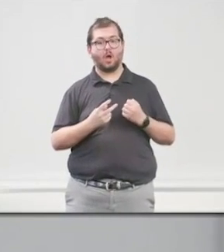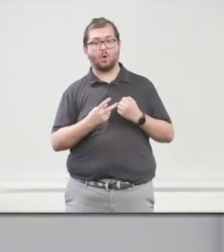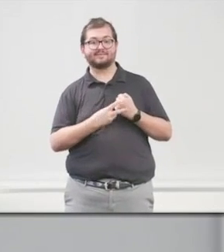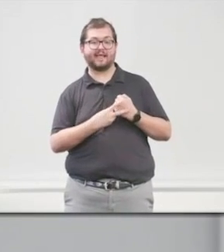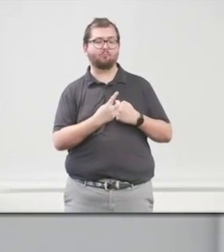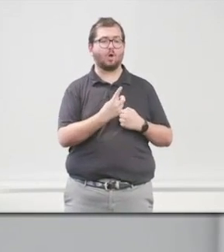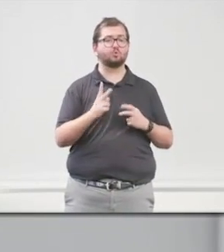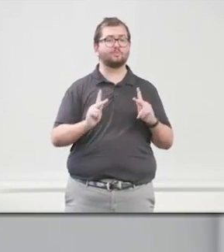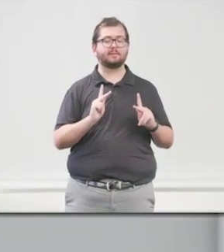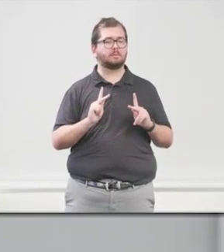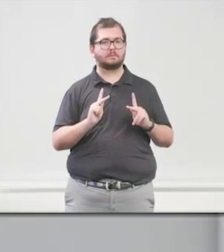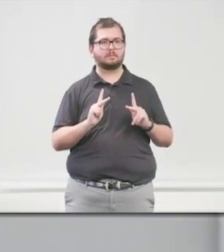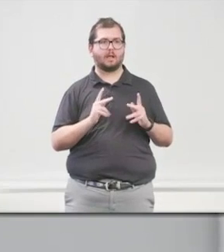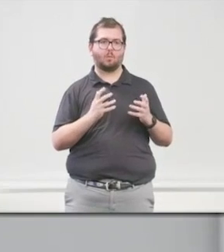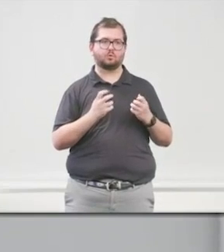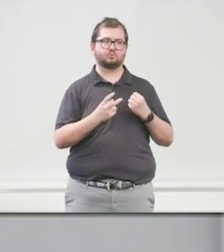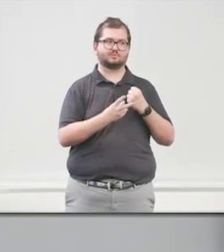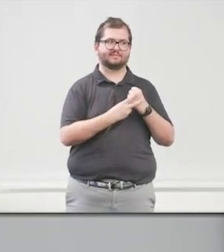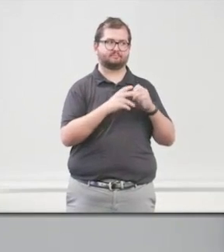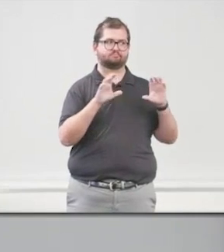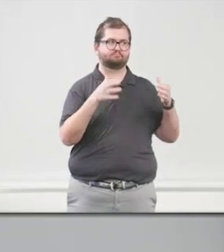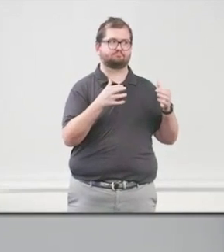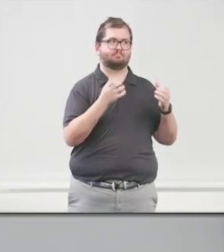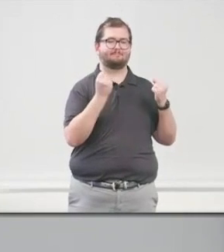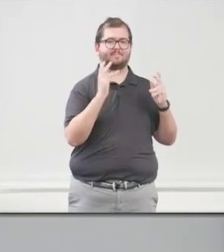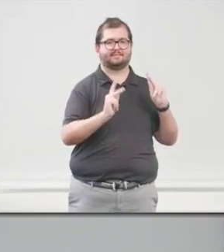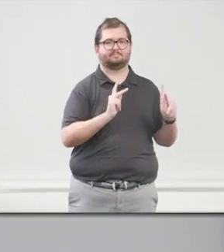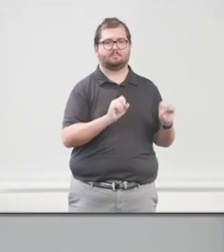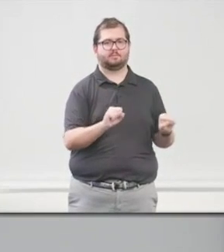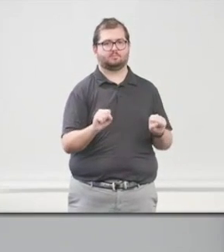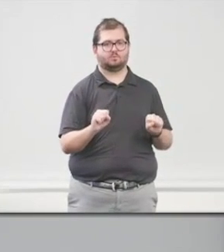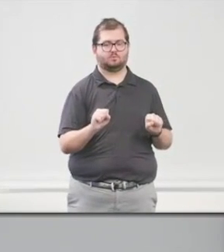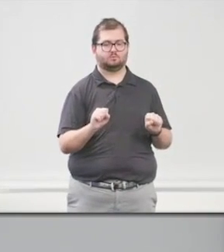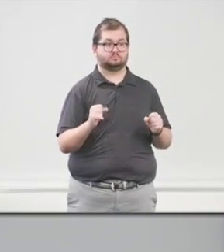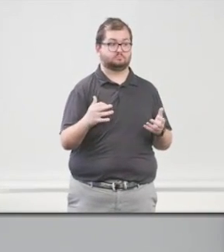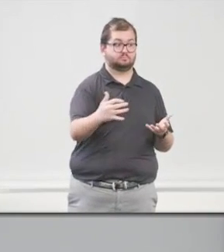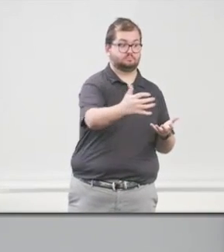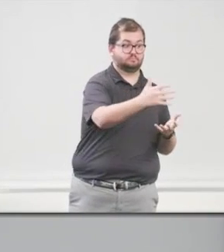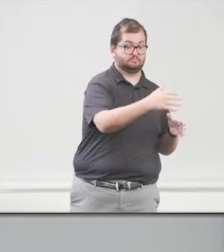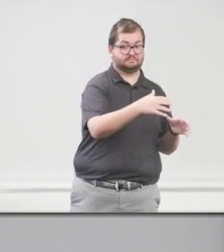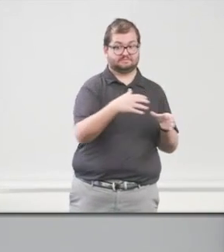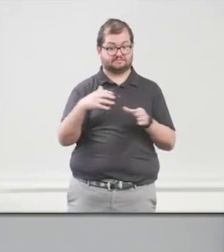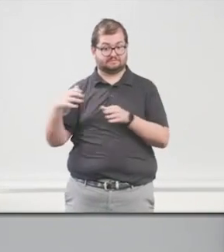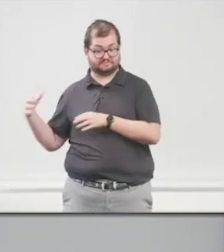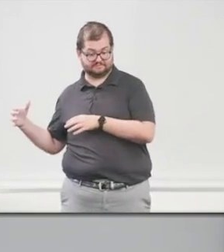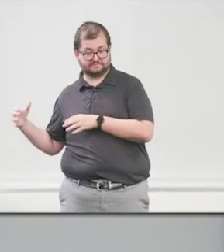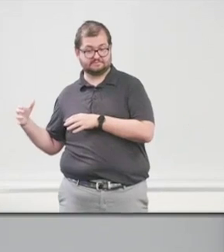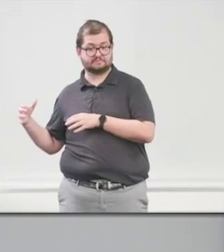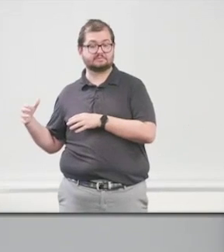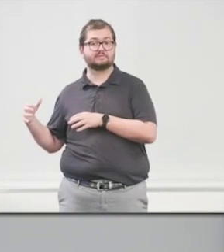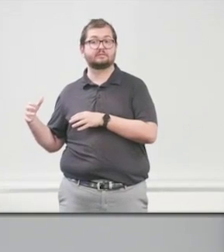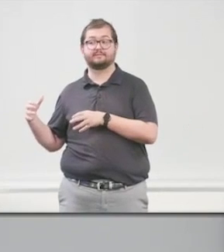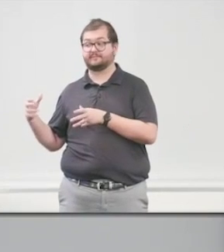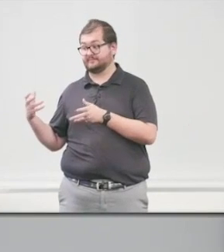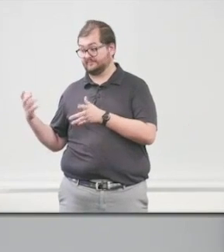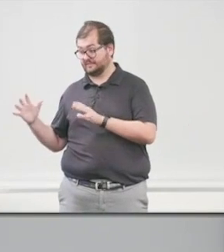interested at that point in saving the herd. Which means as many people as I can will get out the building first. Then we'll